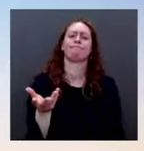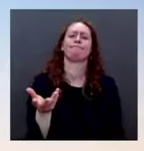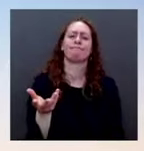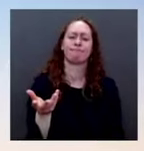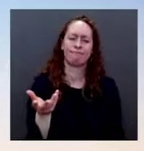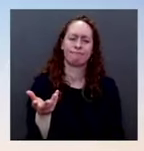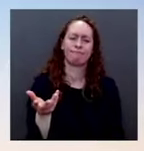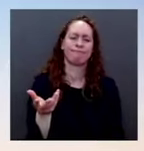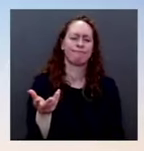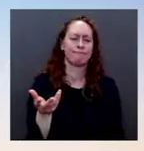Go ahead. Oh, go ahead.